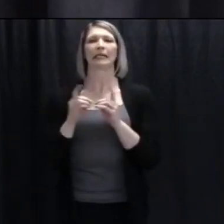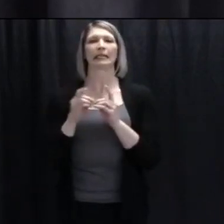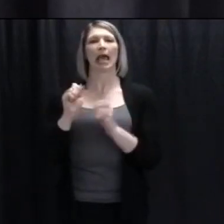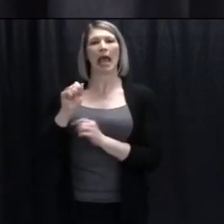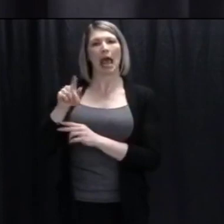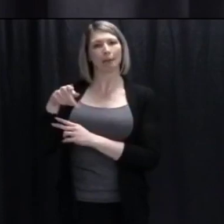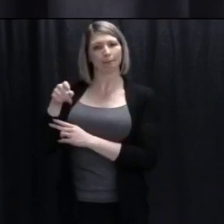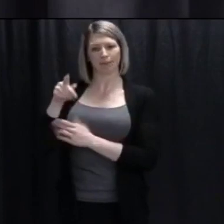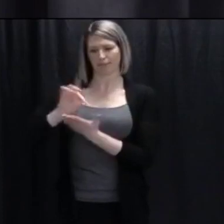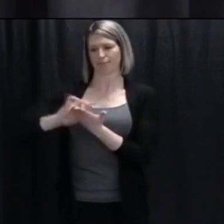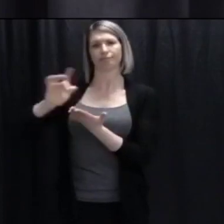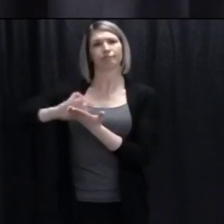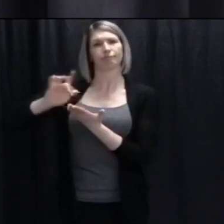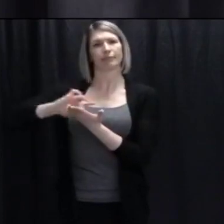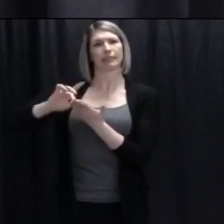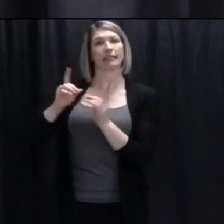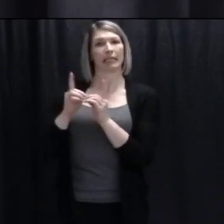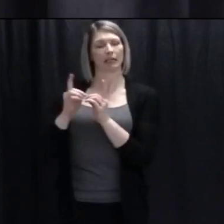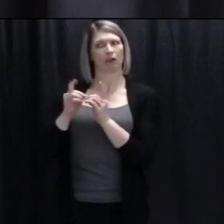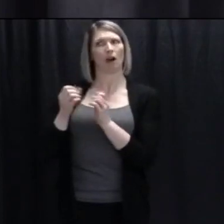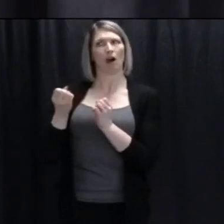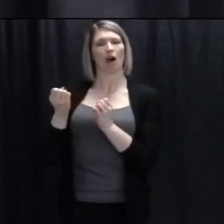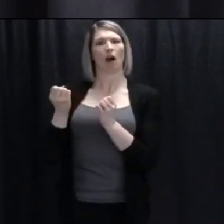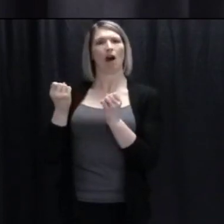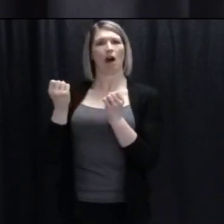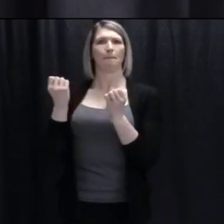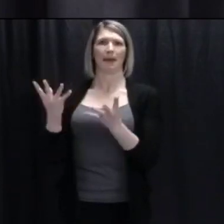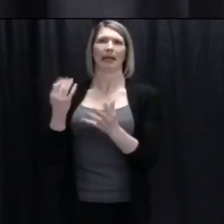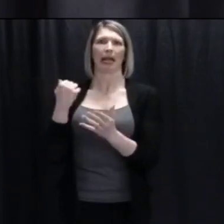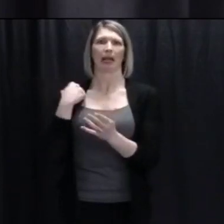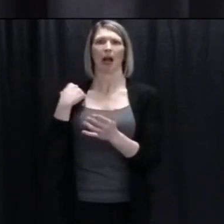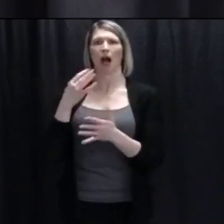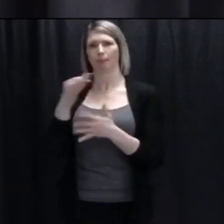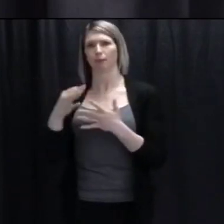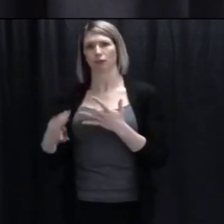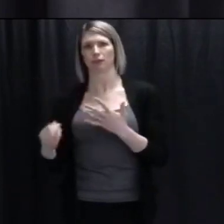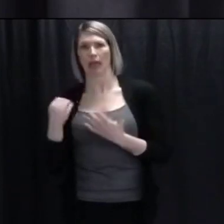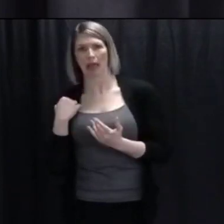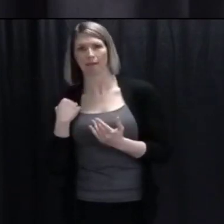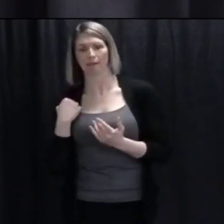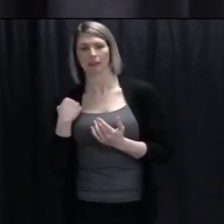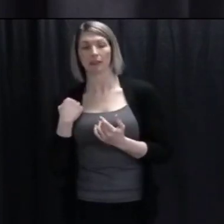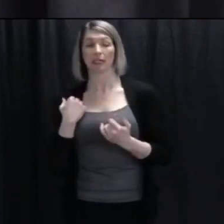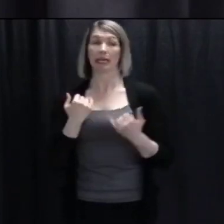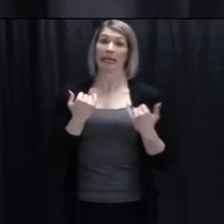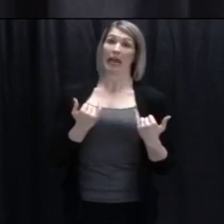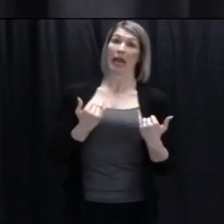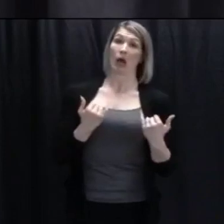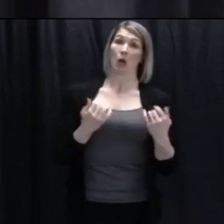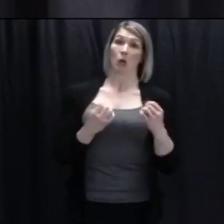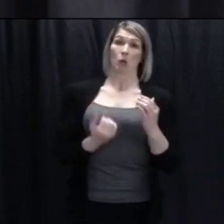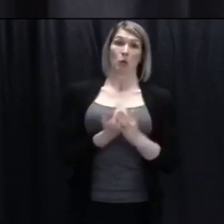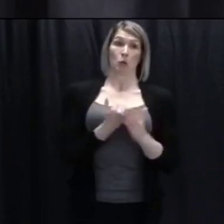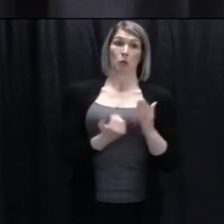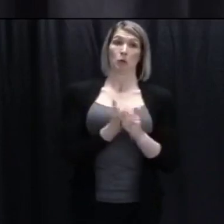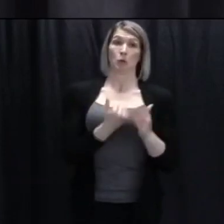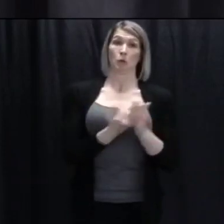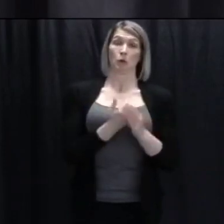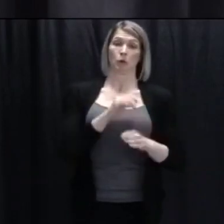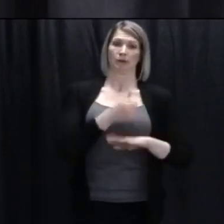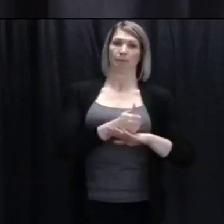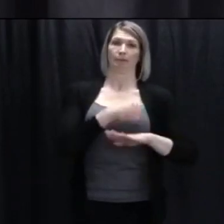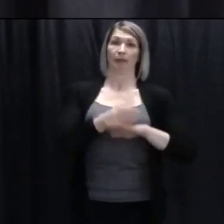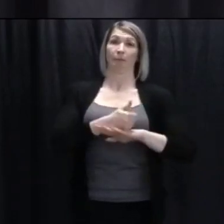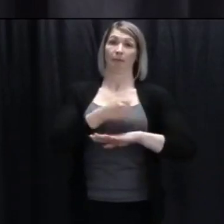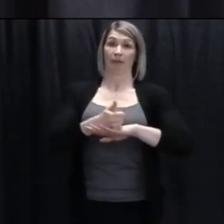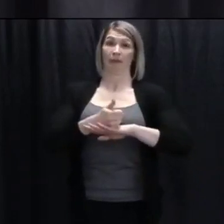common and have been seeing an increased uptake over this challenging time around COVID-19. But let me